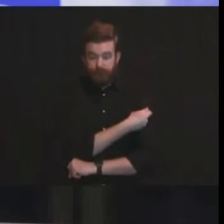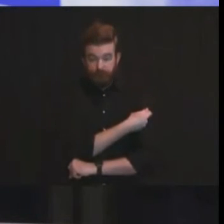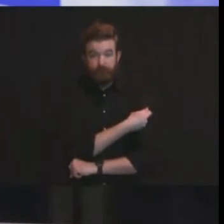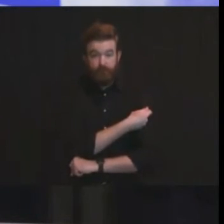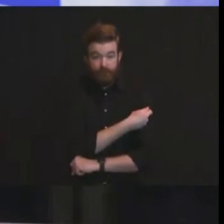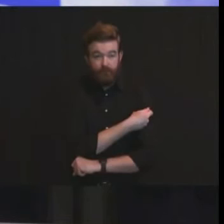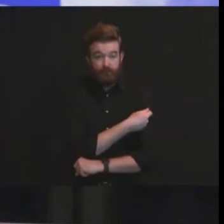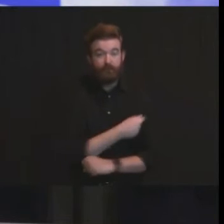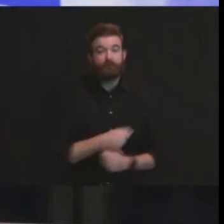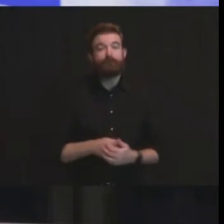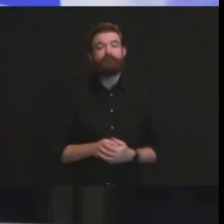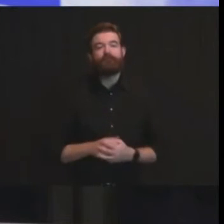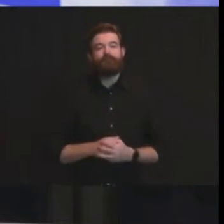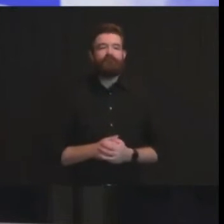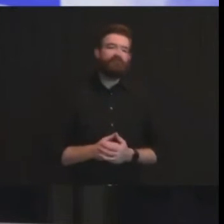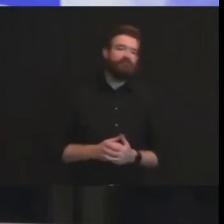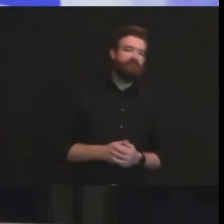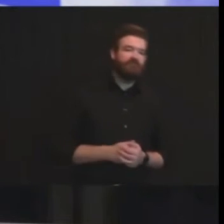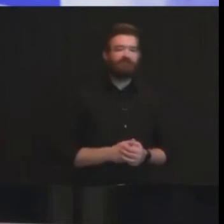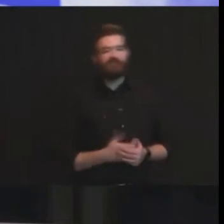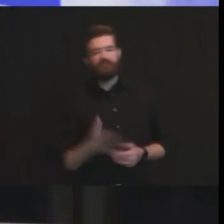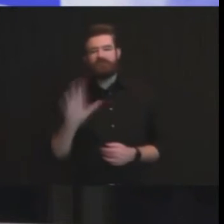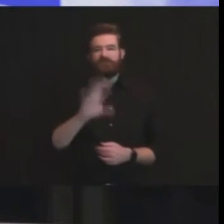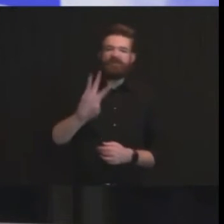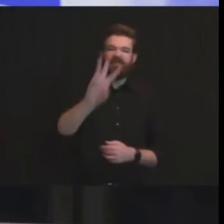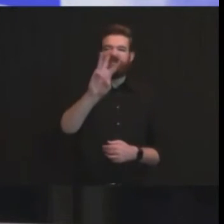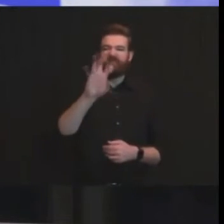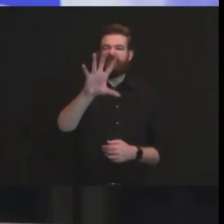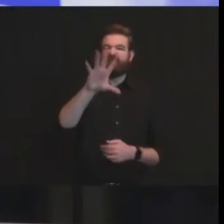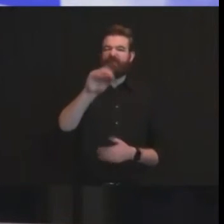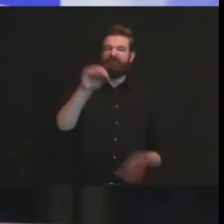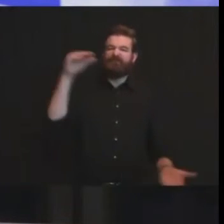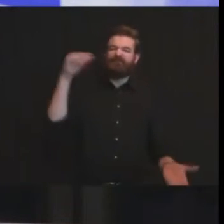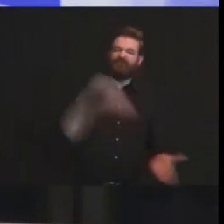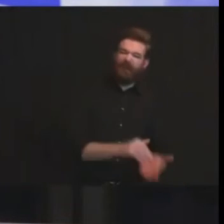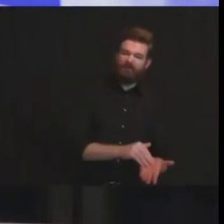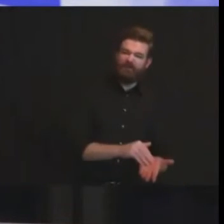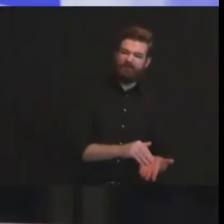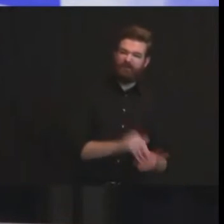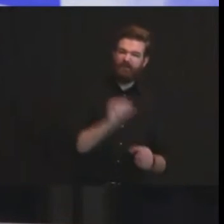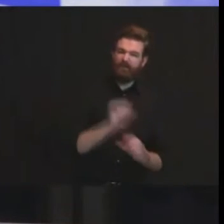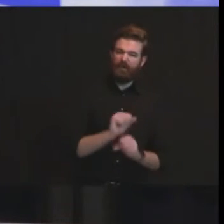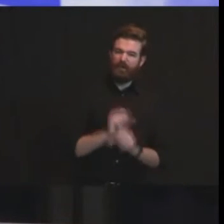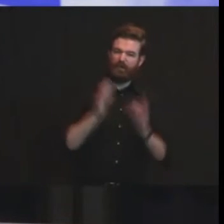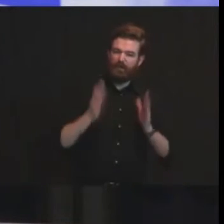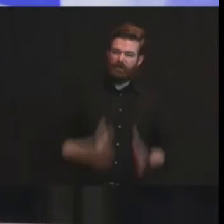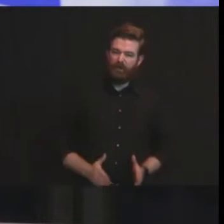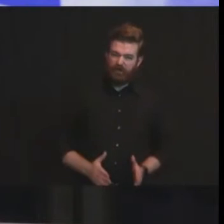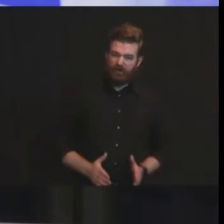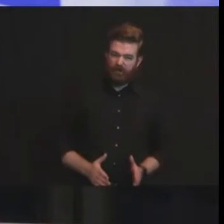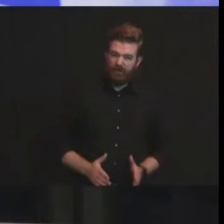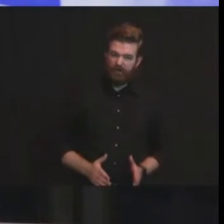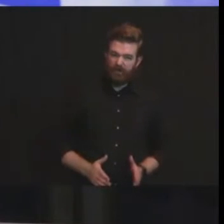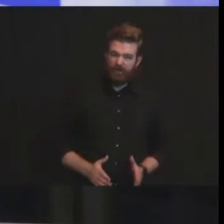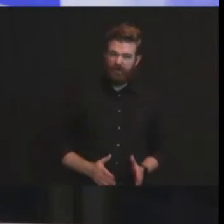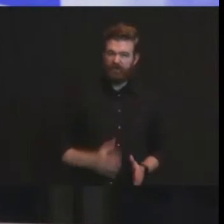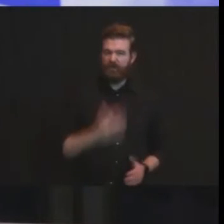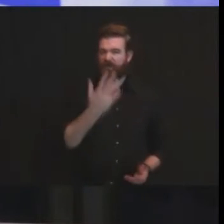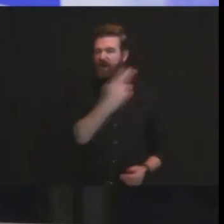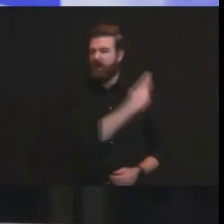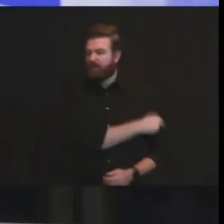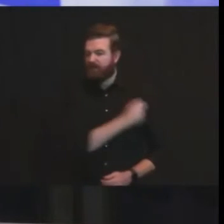650 000 workers in new jersey it includes staff who work in hospitals urgent care centers